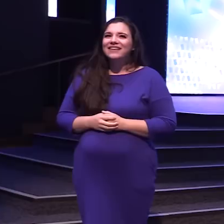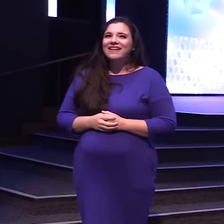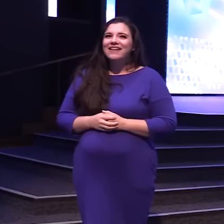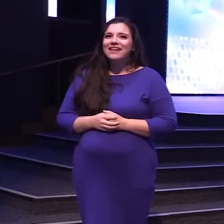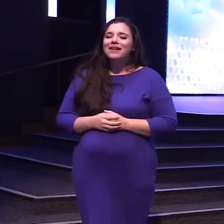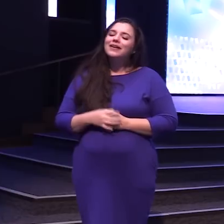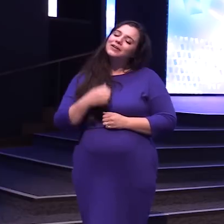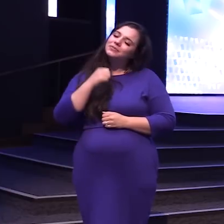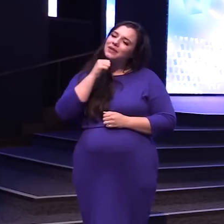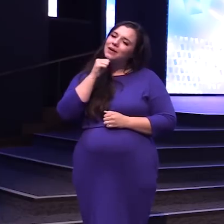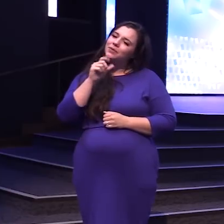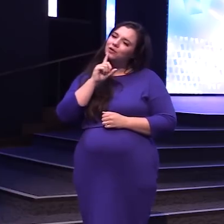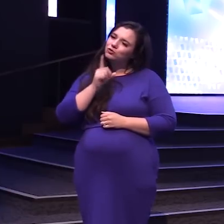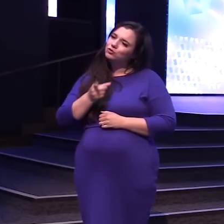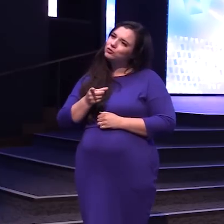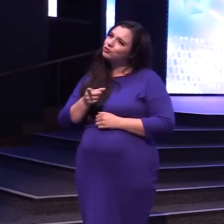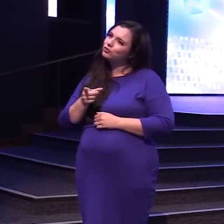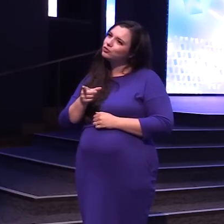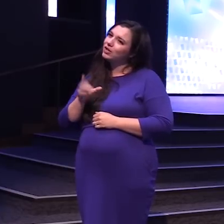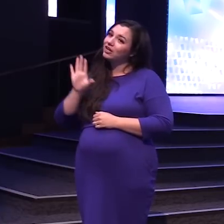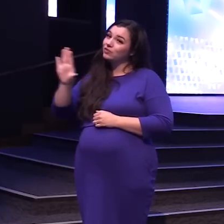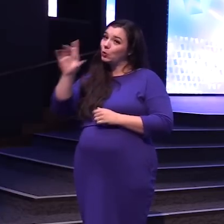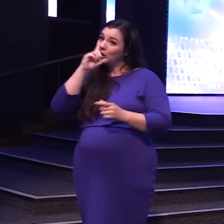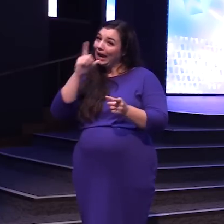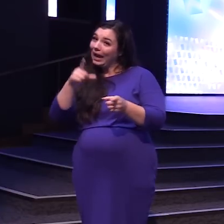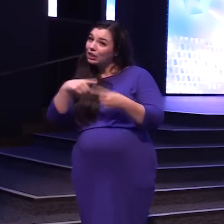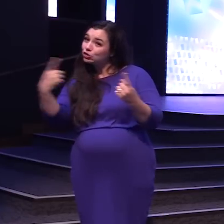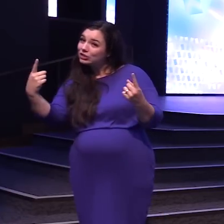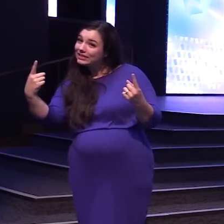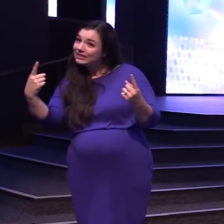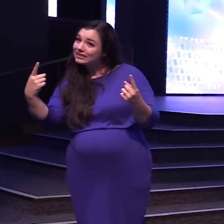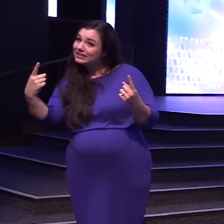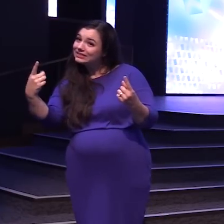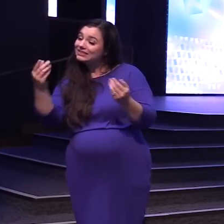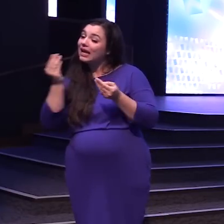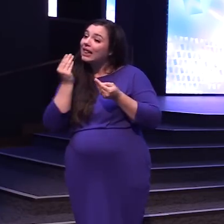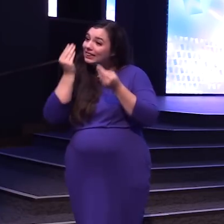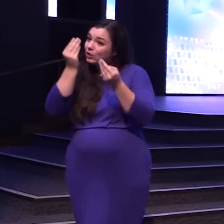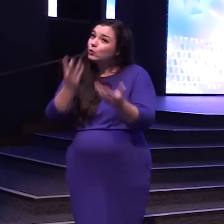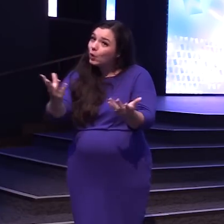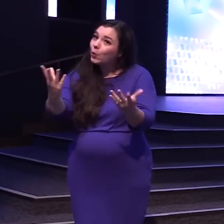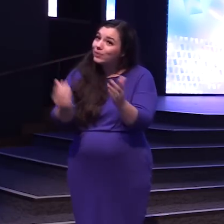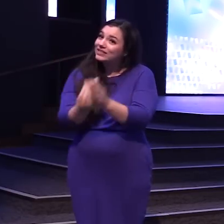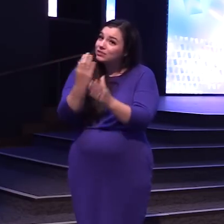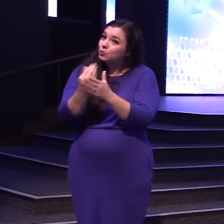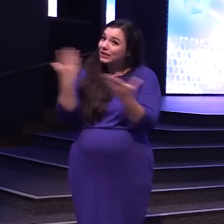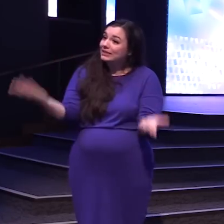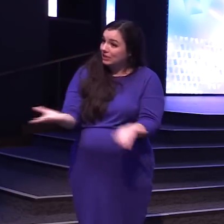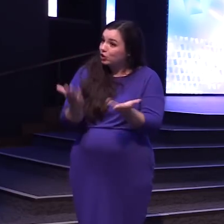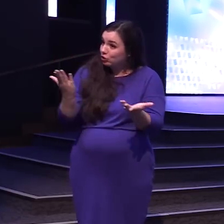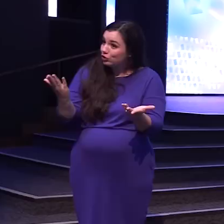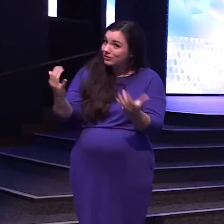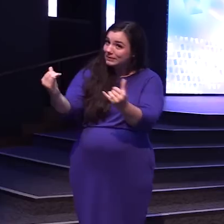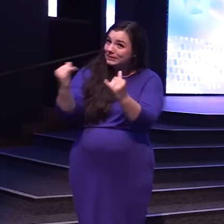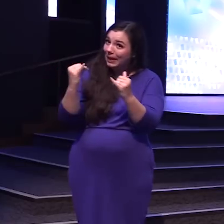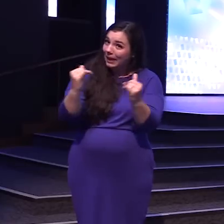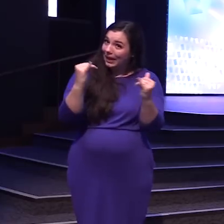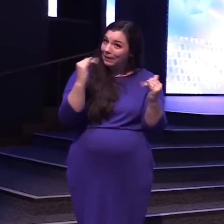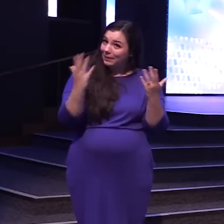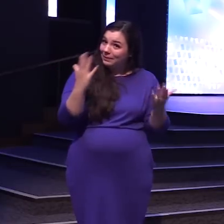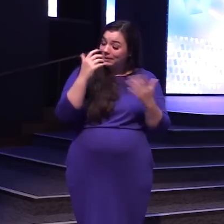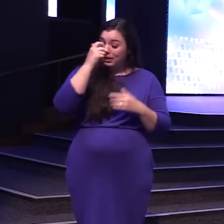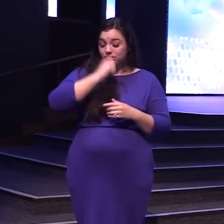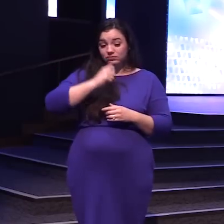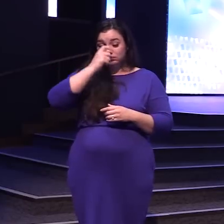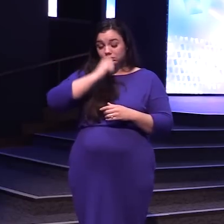I'm not sure if Your allergies Have informed you That spring has sprung But my